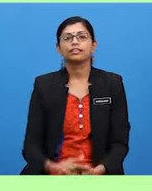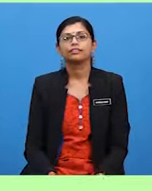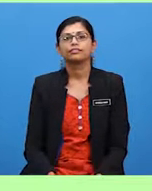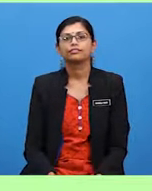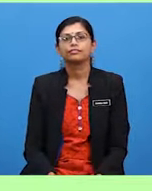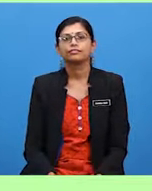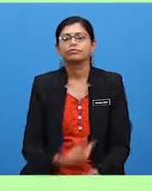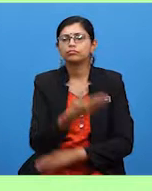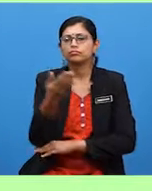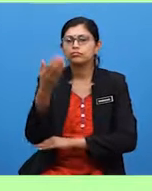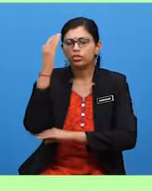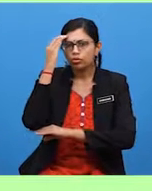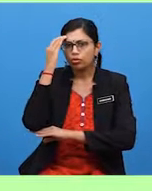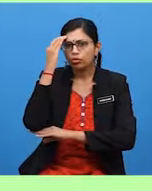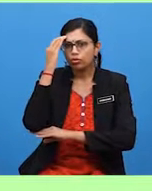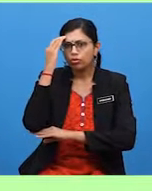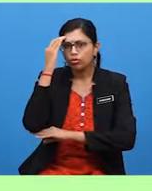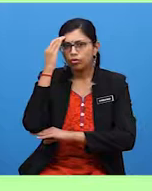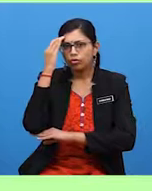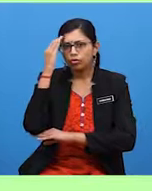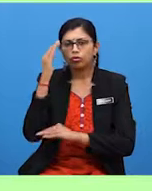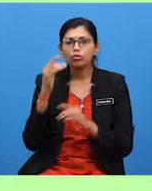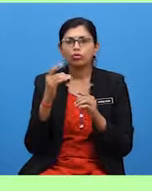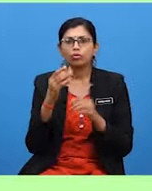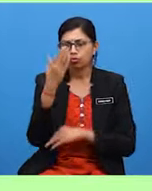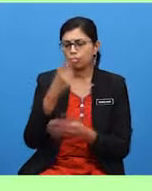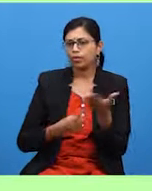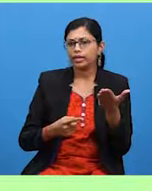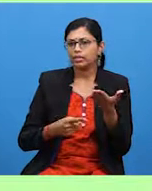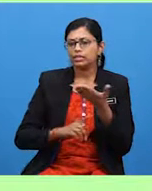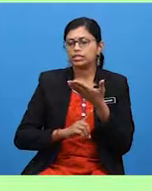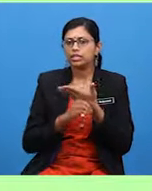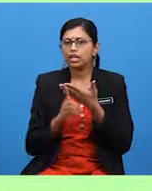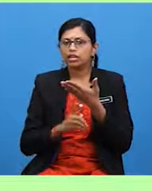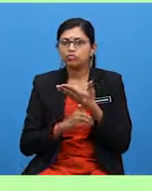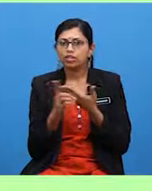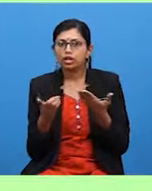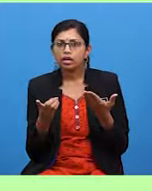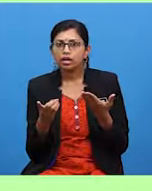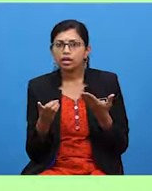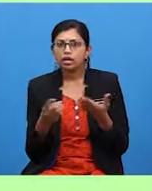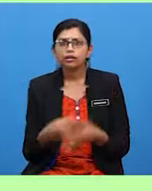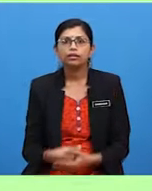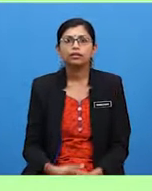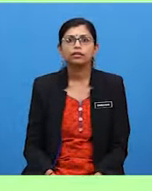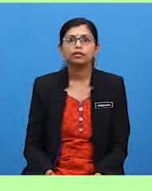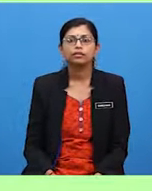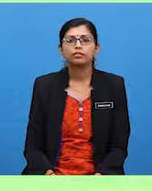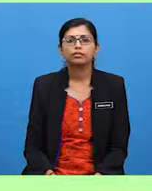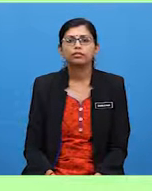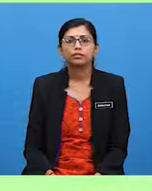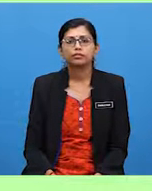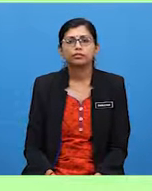Do you know what these animals are in danger? They are the top 10 endangered